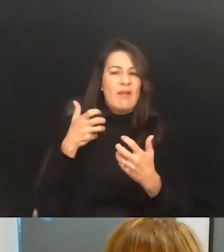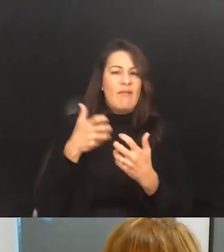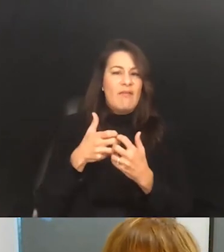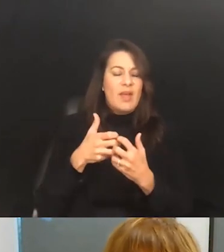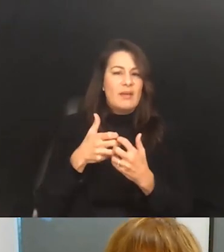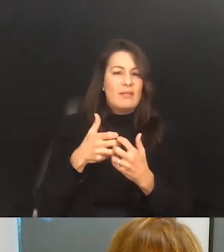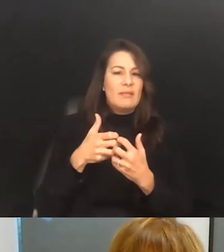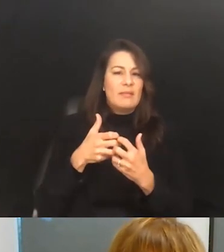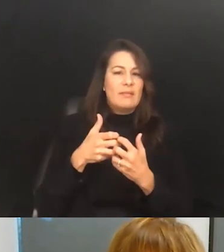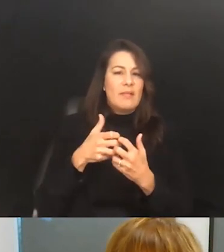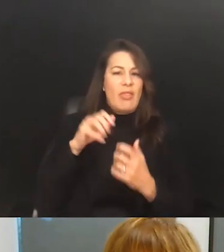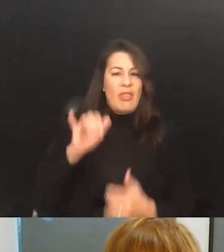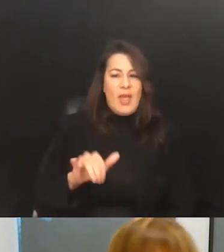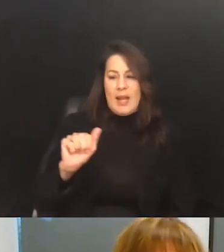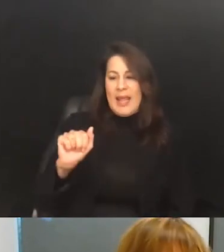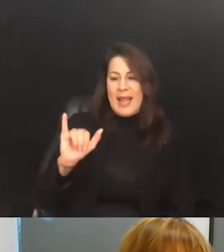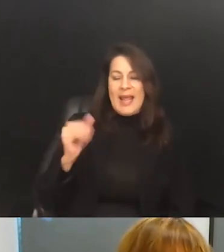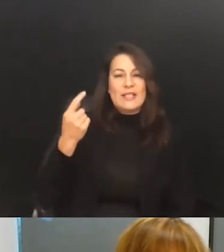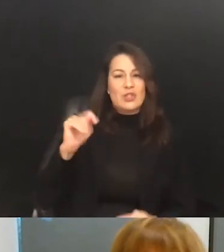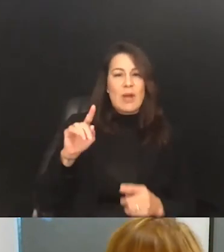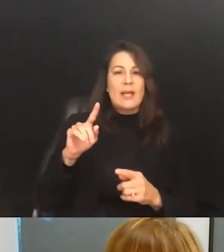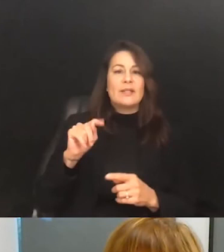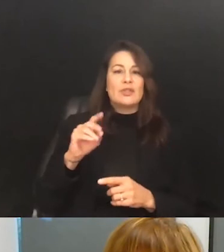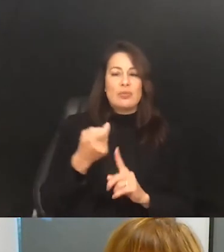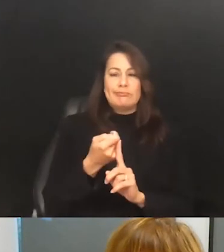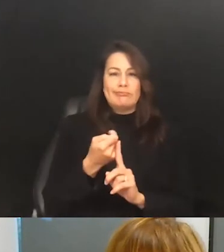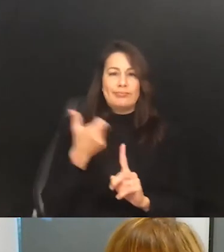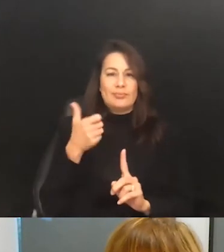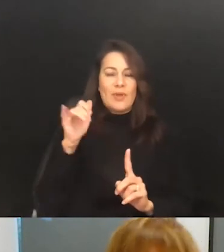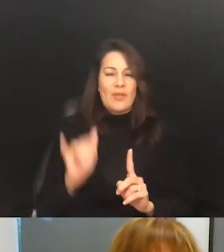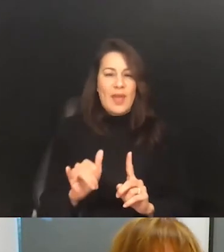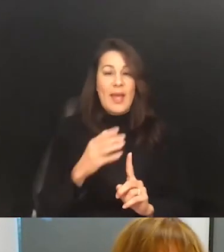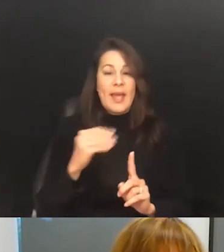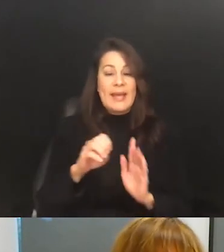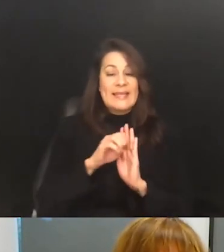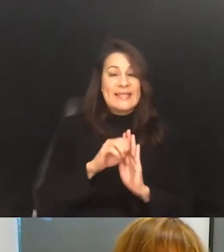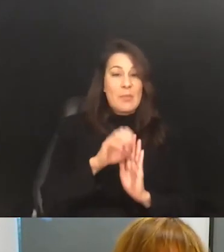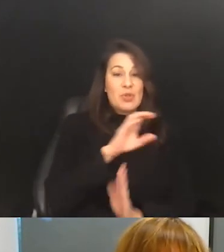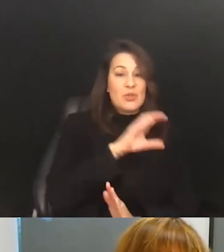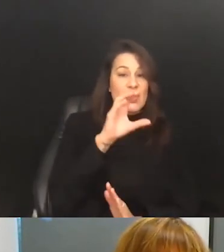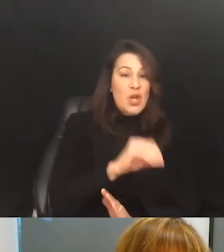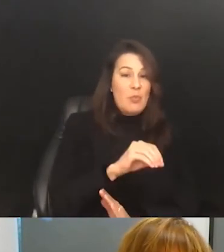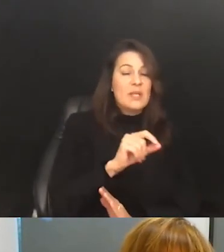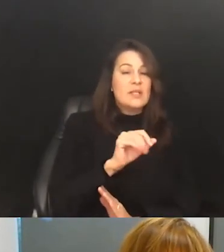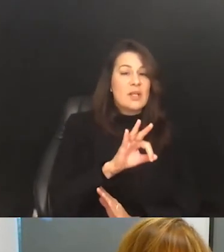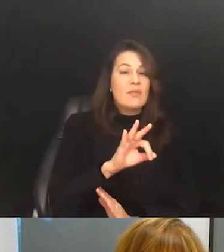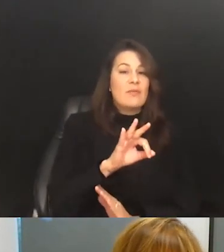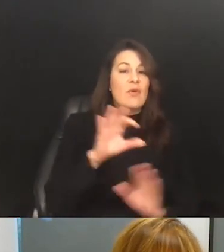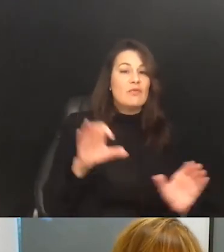equation? And also, someone is asking for some examples of companies that have really done well with inclusive algorithms.